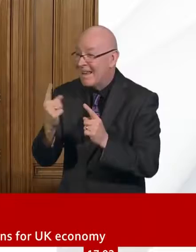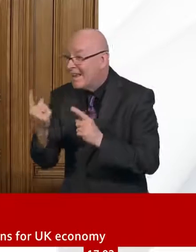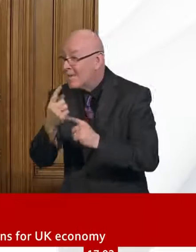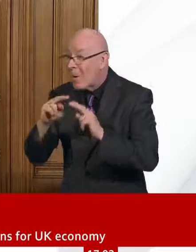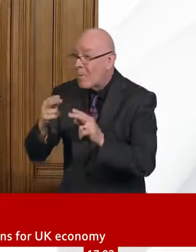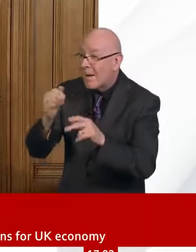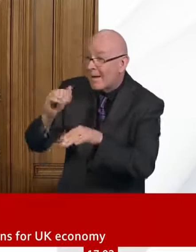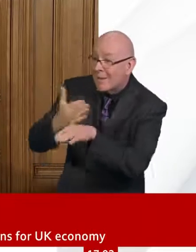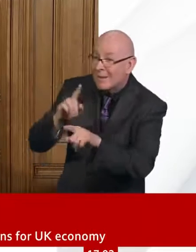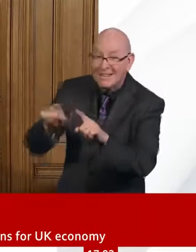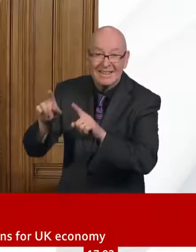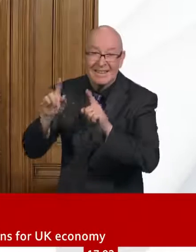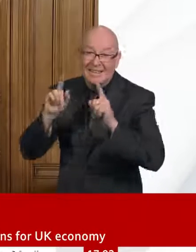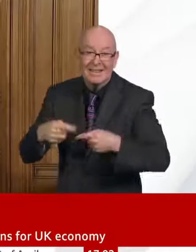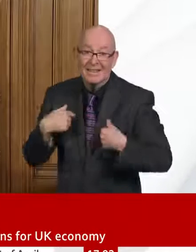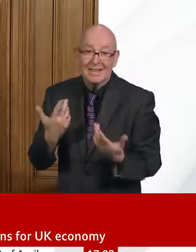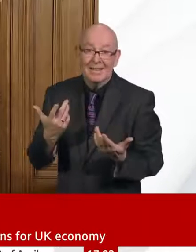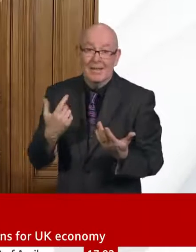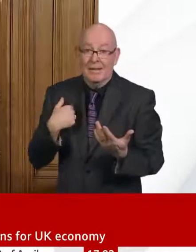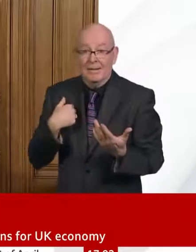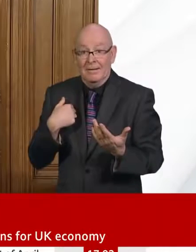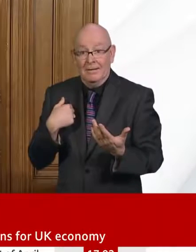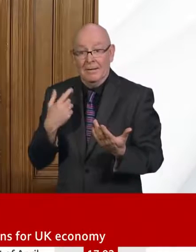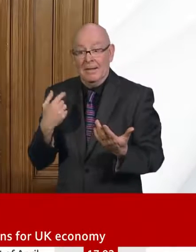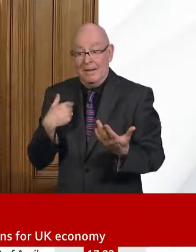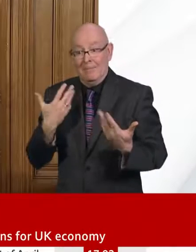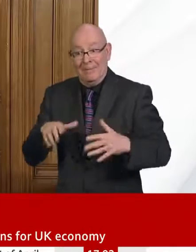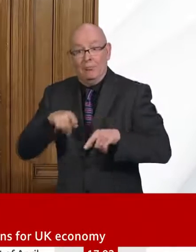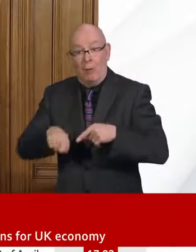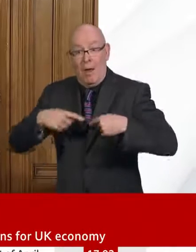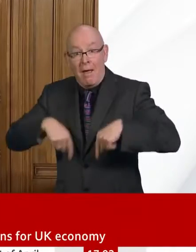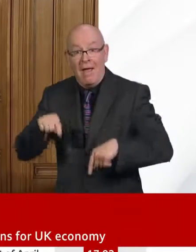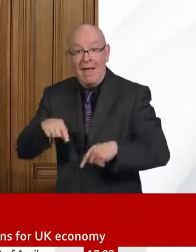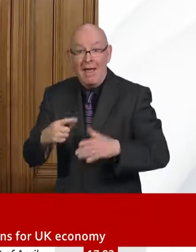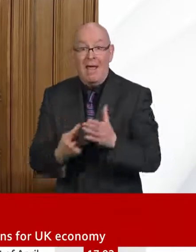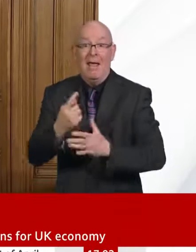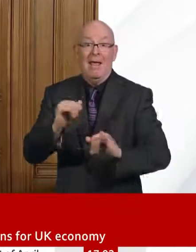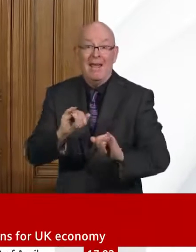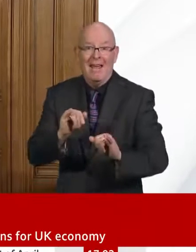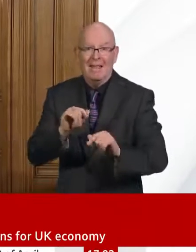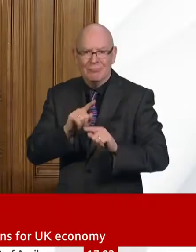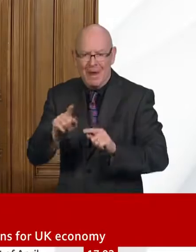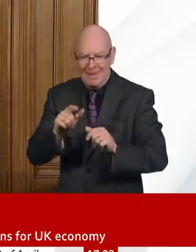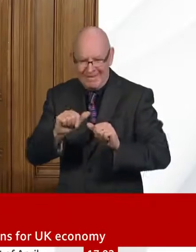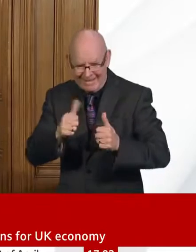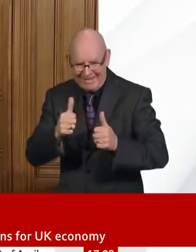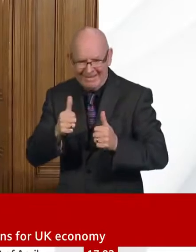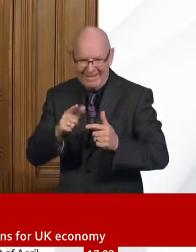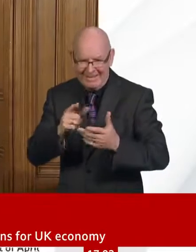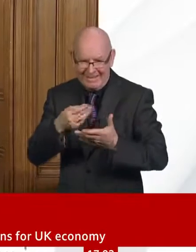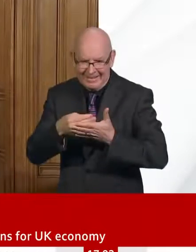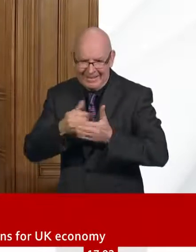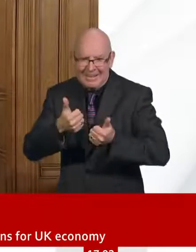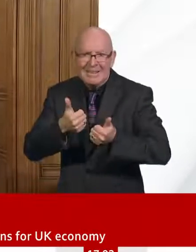and British businesses. So while those economic impacts are significant, the OBR also